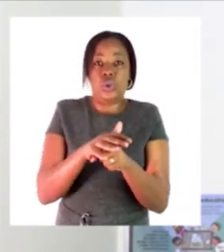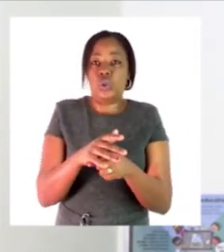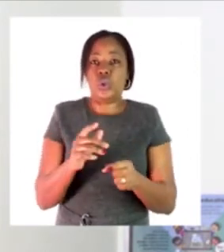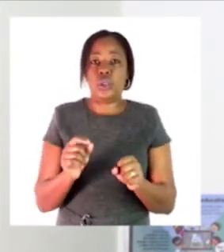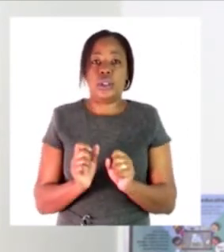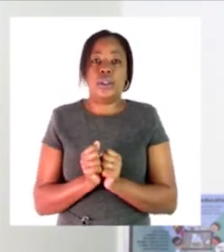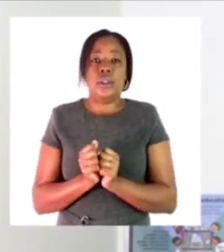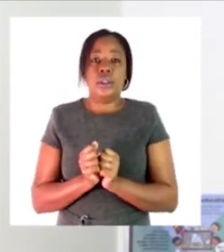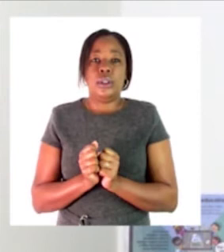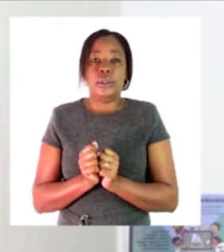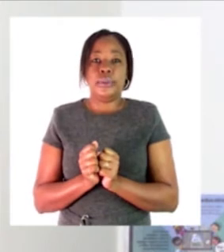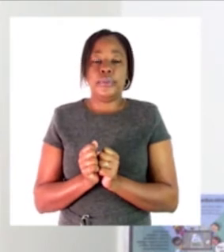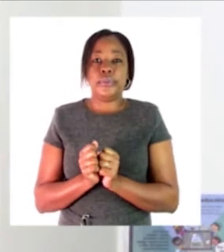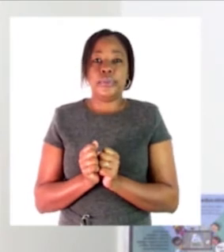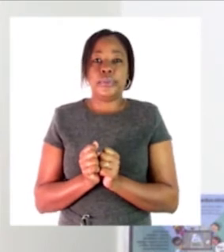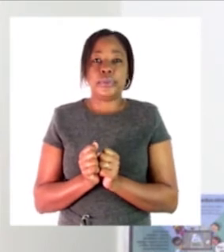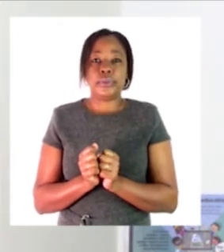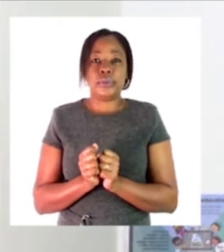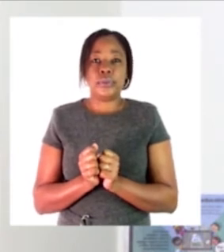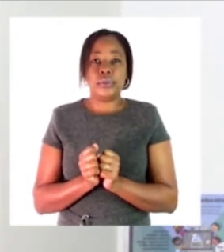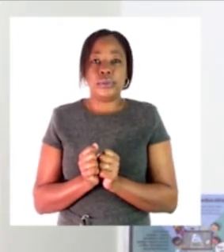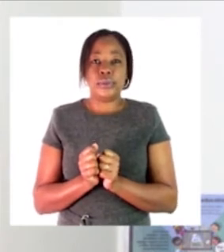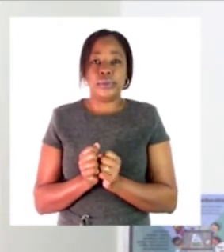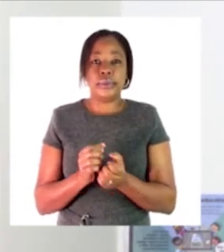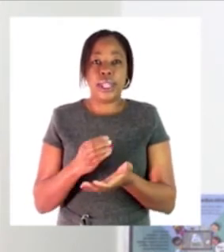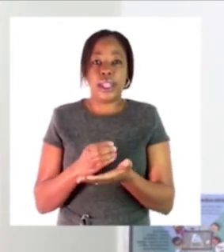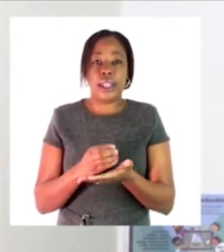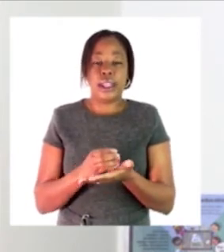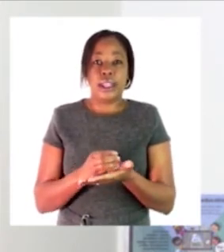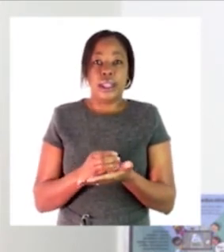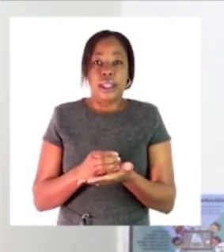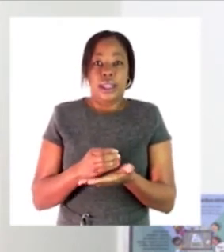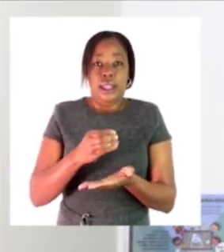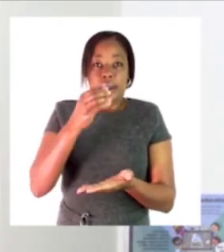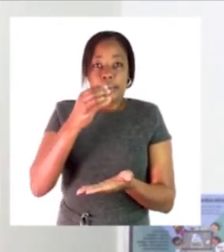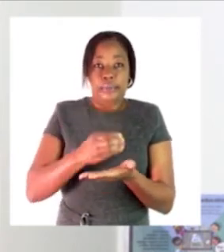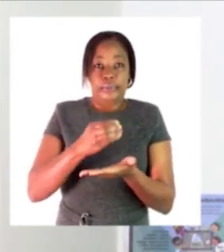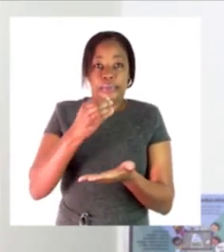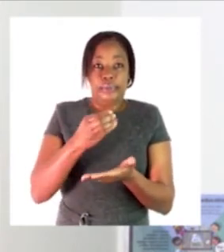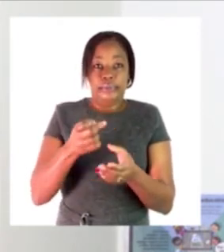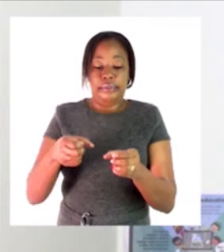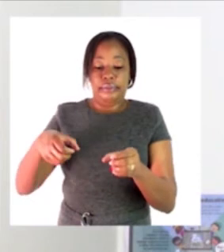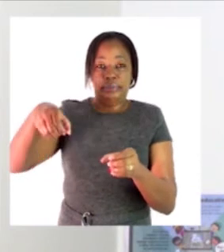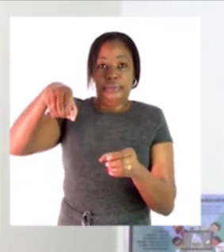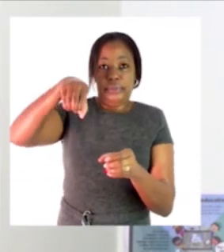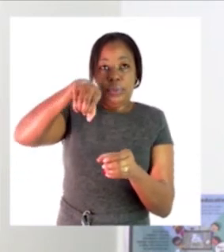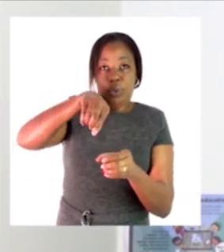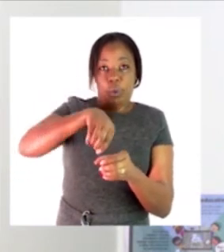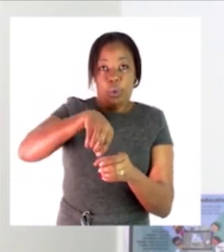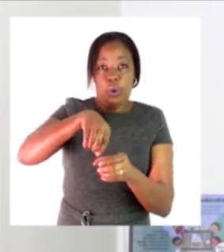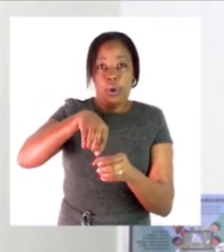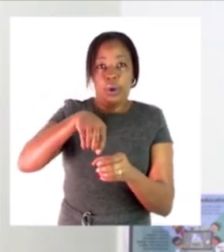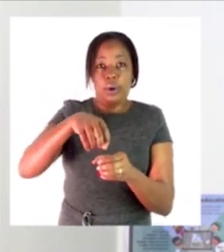the capacity of the glass if i pour the water or the liquid in this jug to make it full that